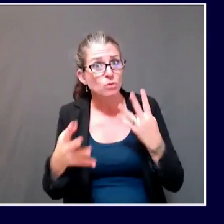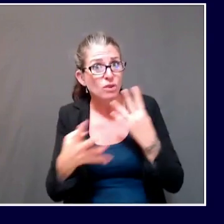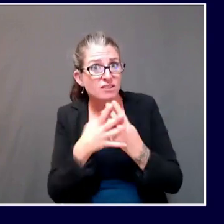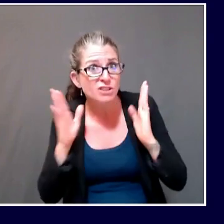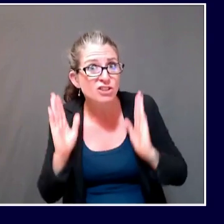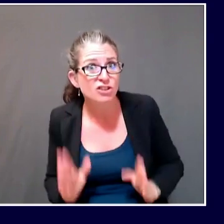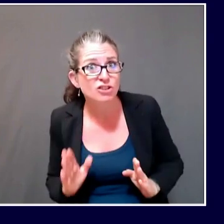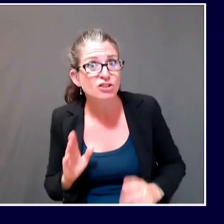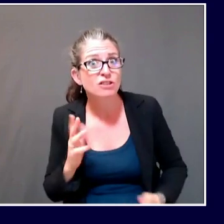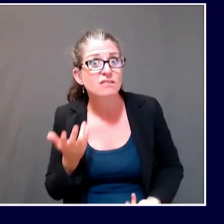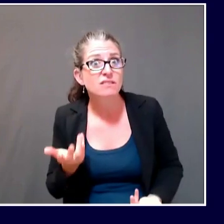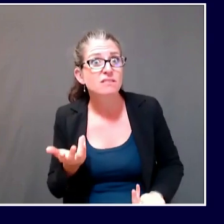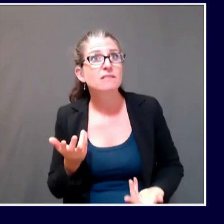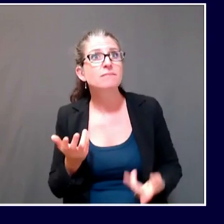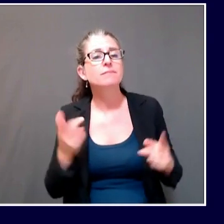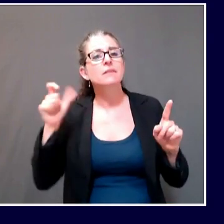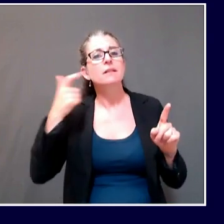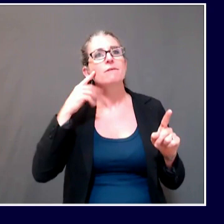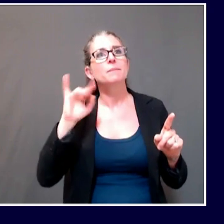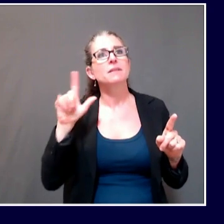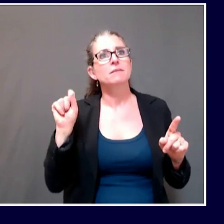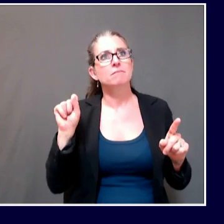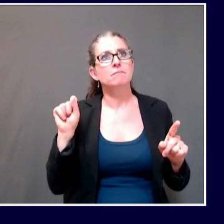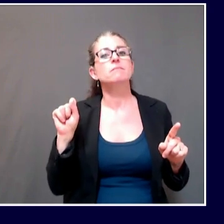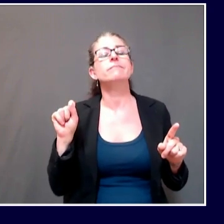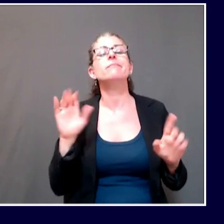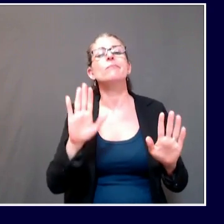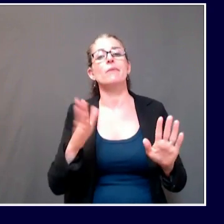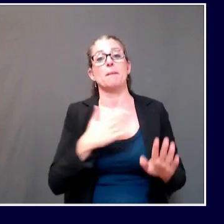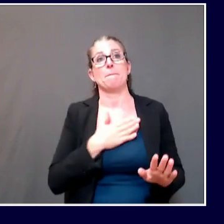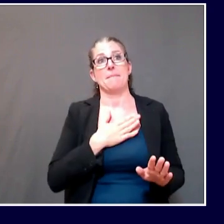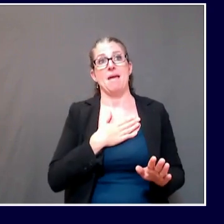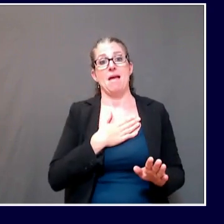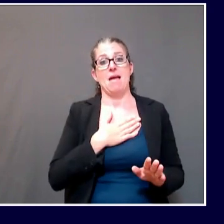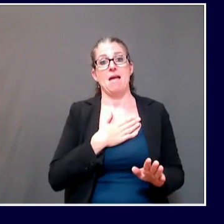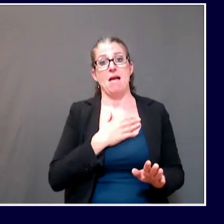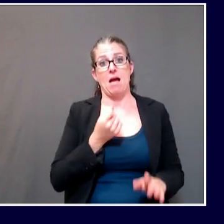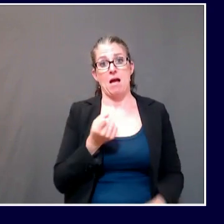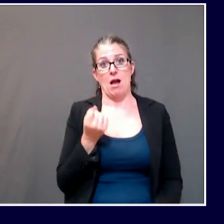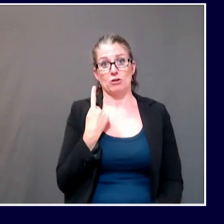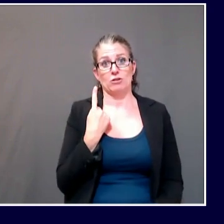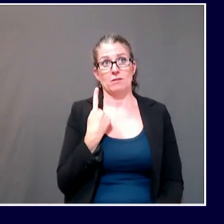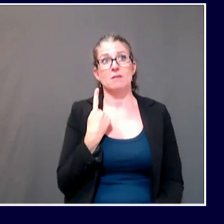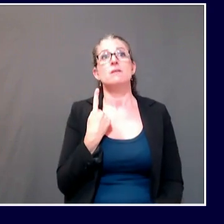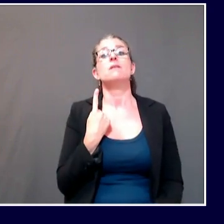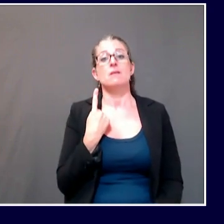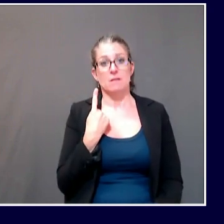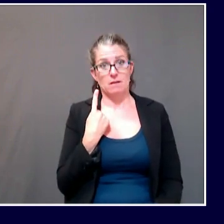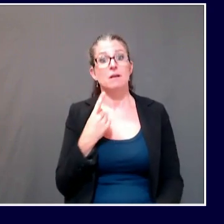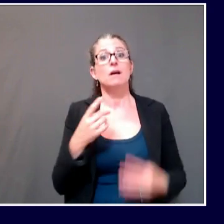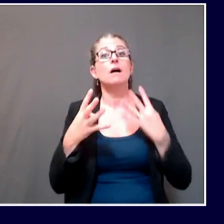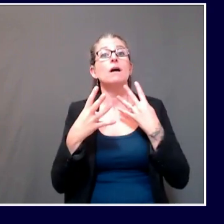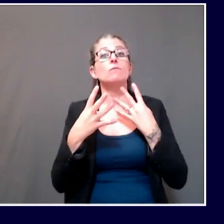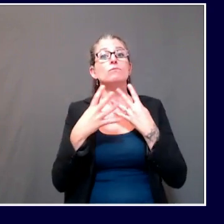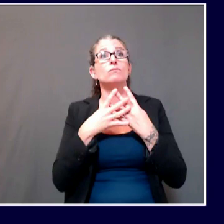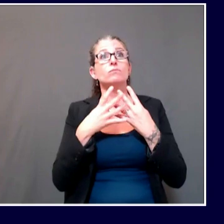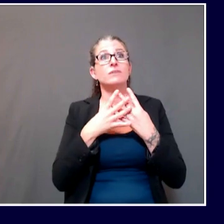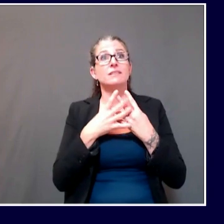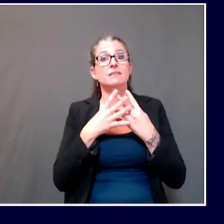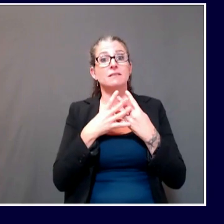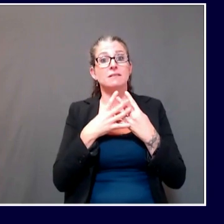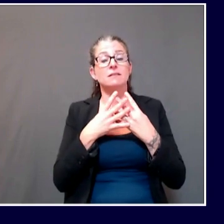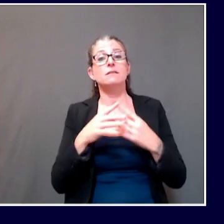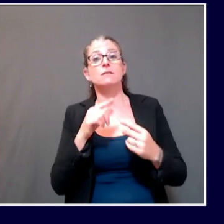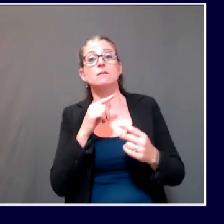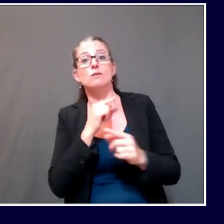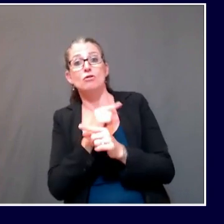they are following that protocol, that guidance. If they're in their office alone, perhaps not. Or